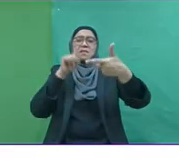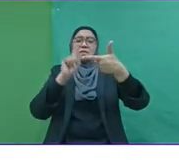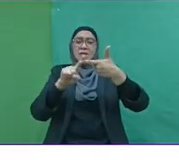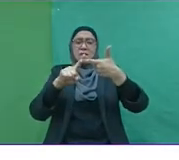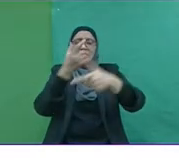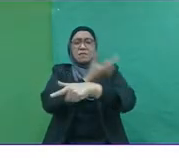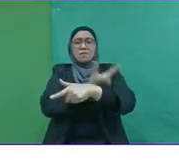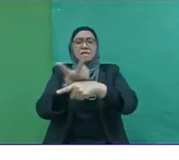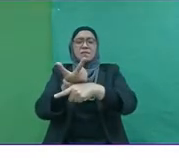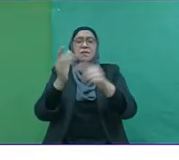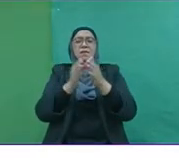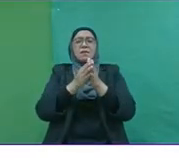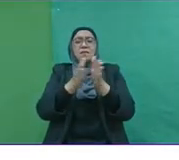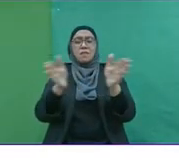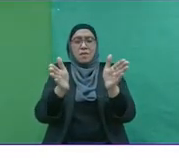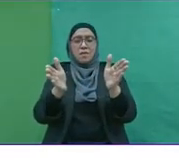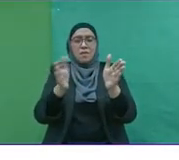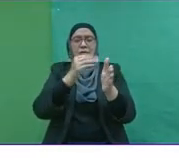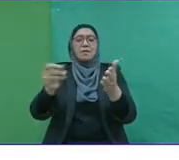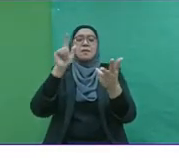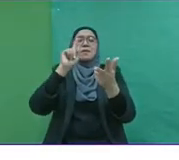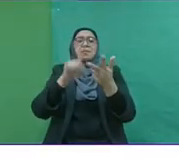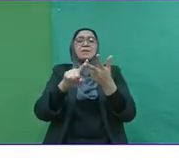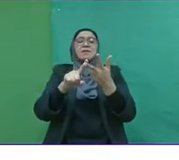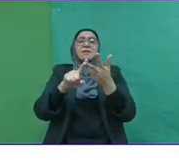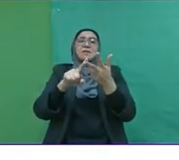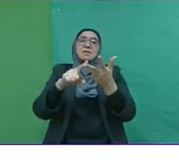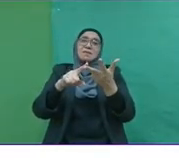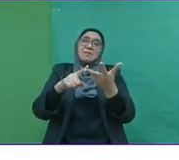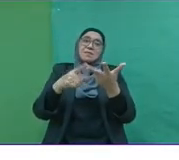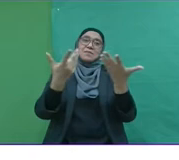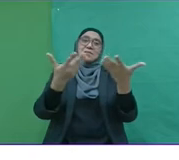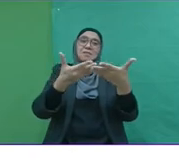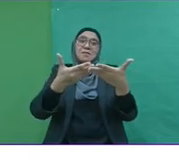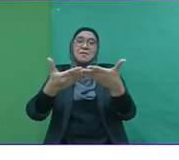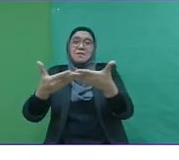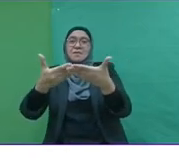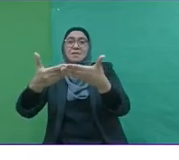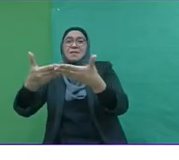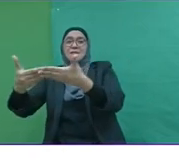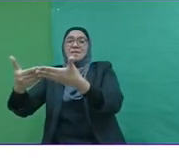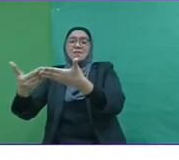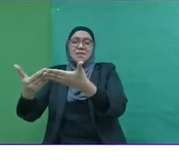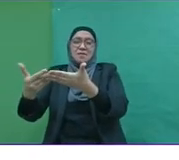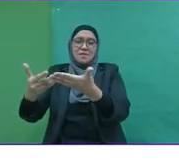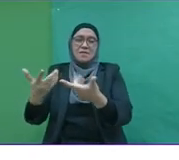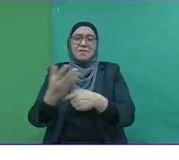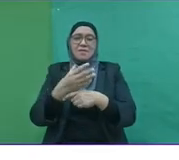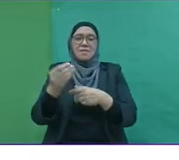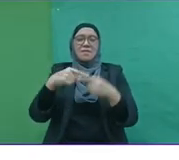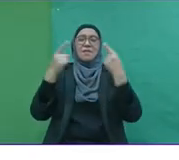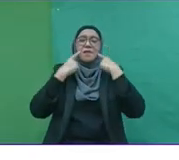The second generation expand it, but the third generation may free to it all. But we have seen that in the success story